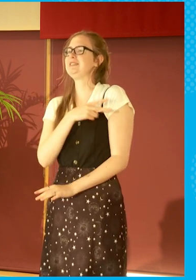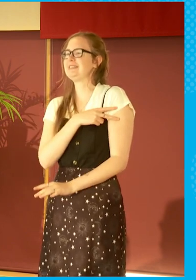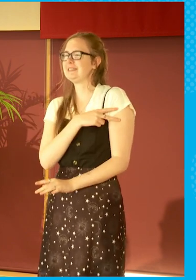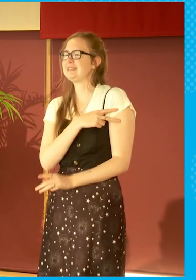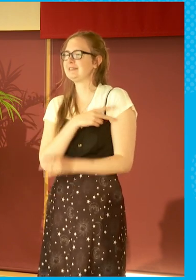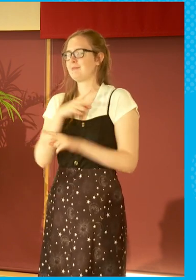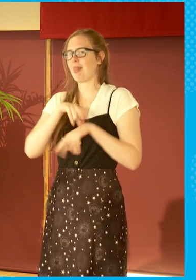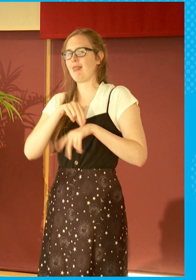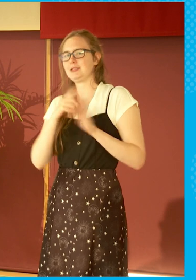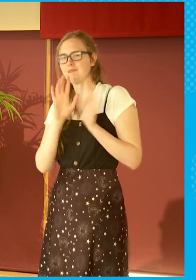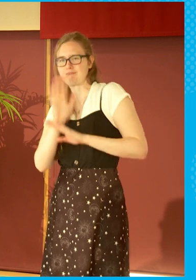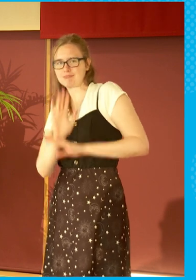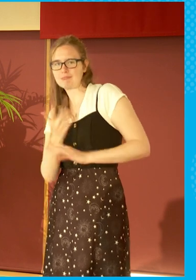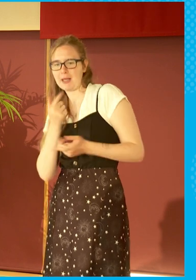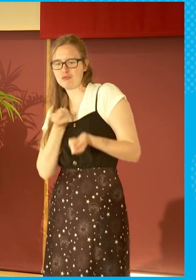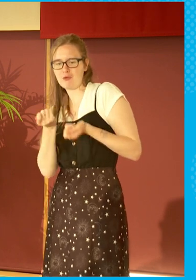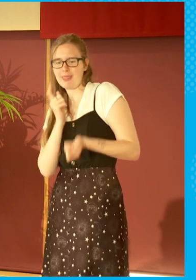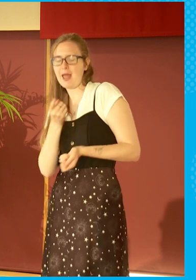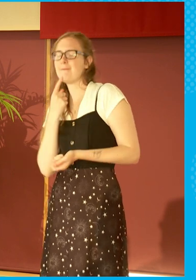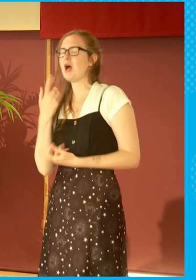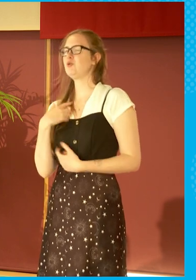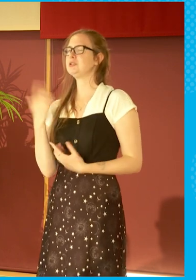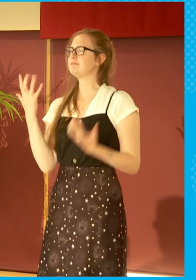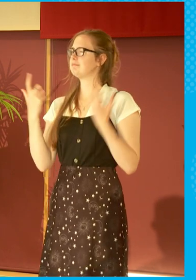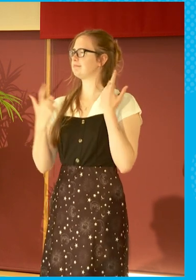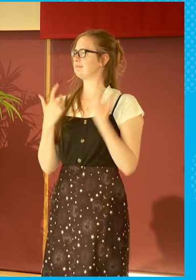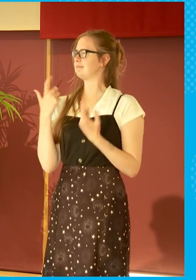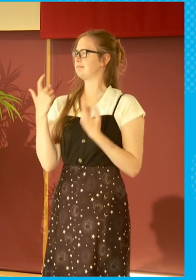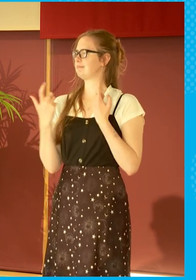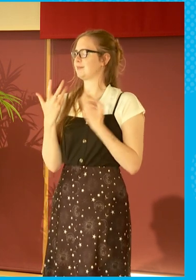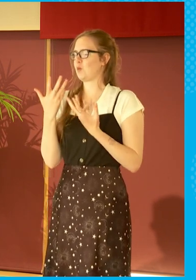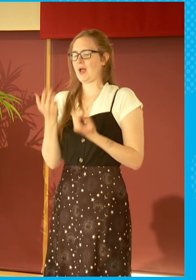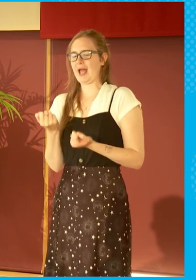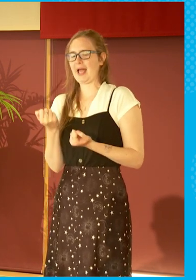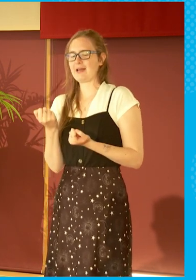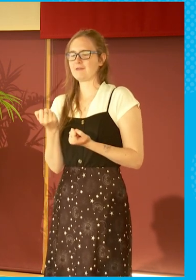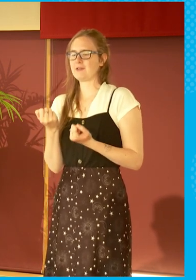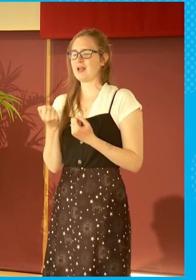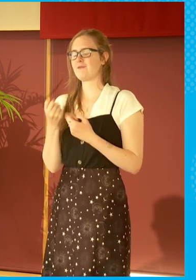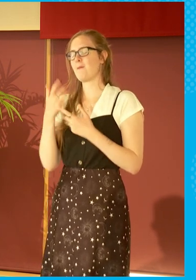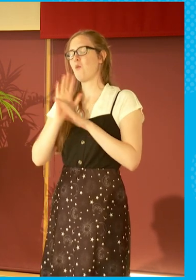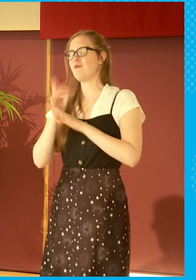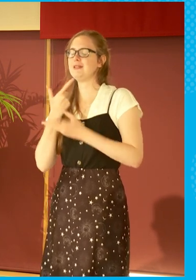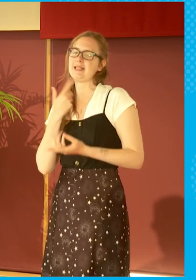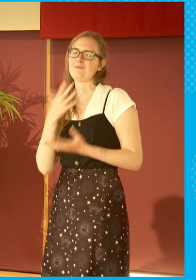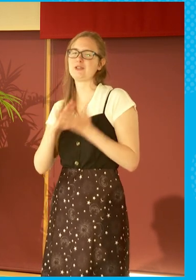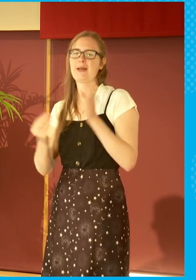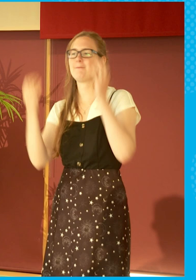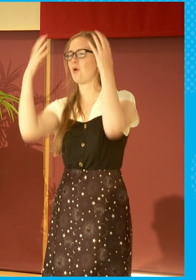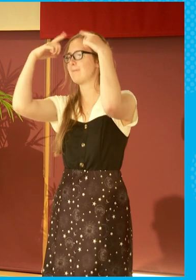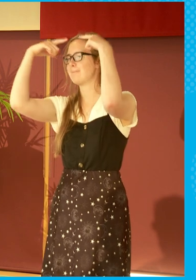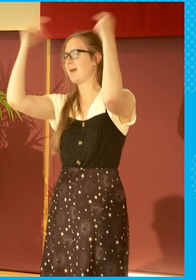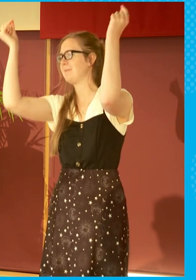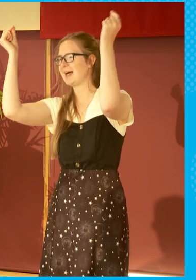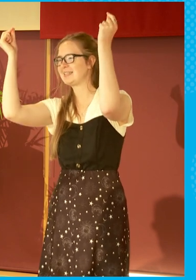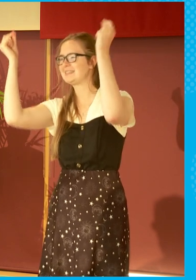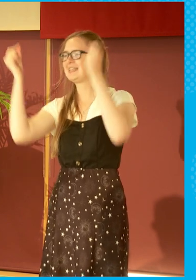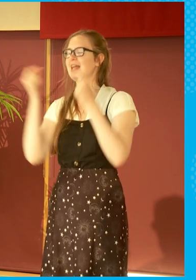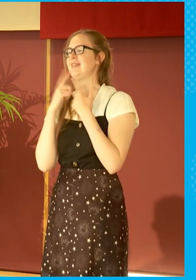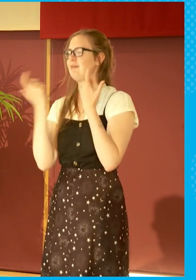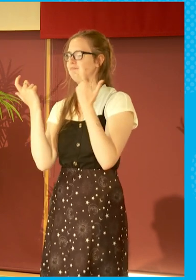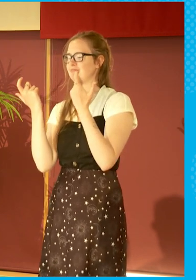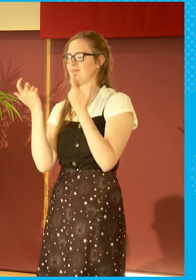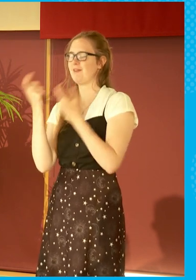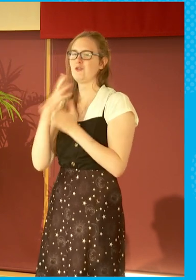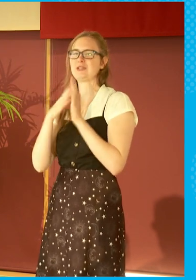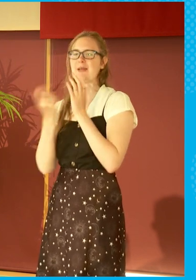But one thing that always baffles me is you've got movies like Batman, right? And they come over and they lock down the city